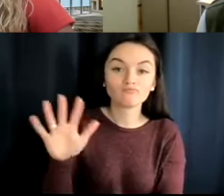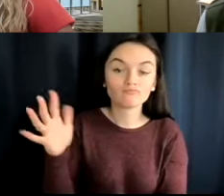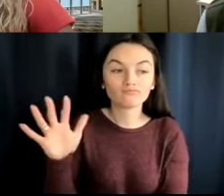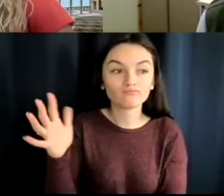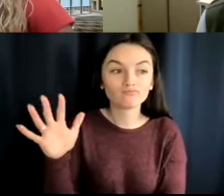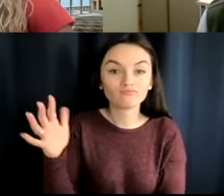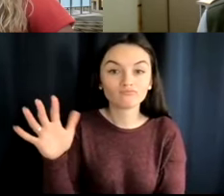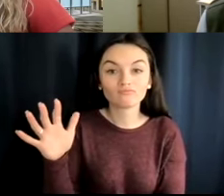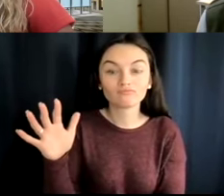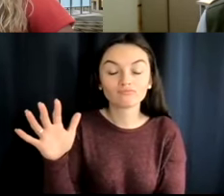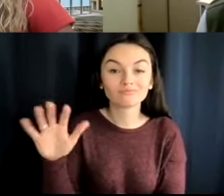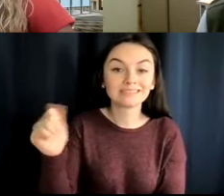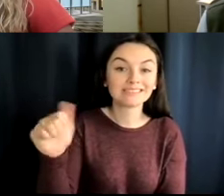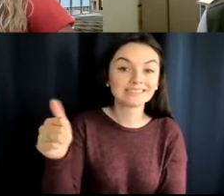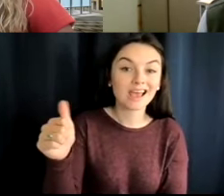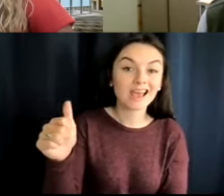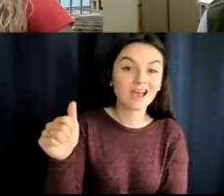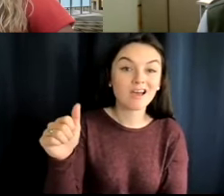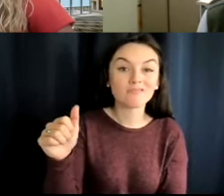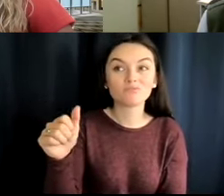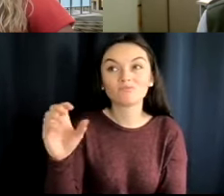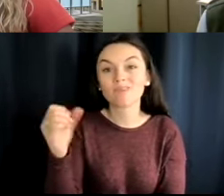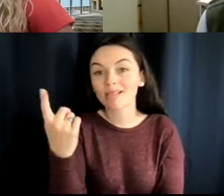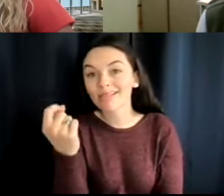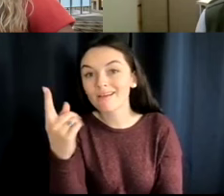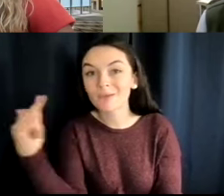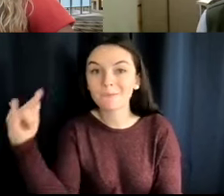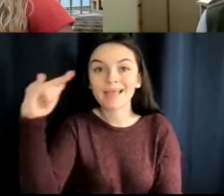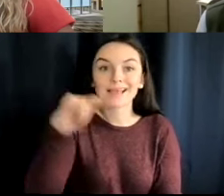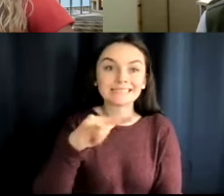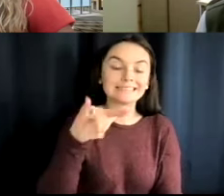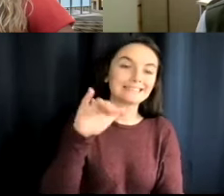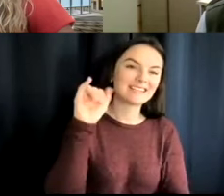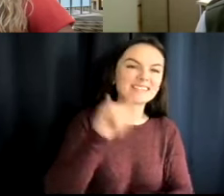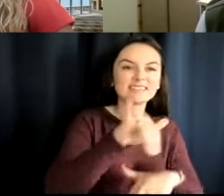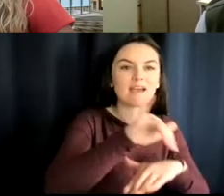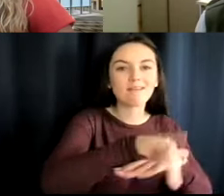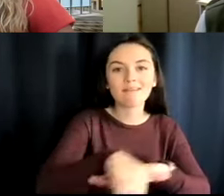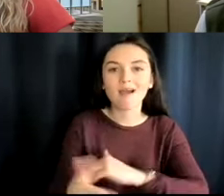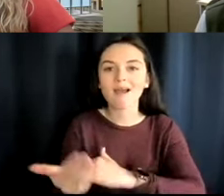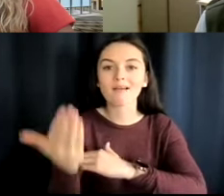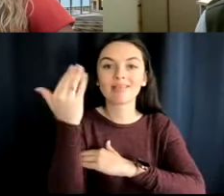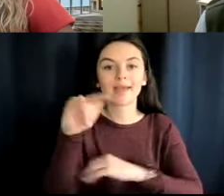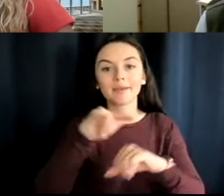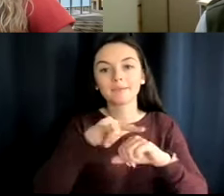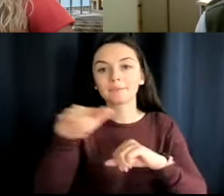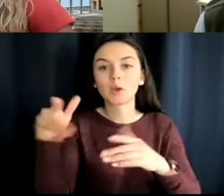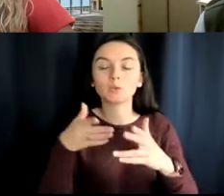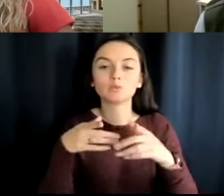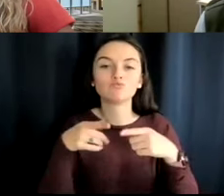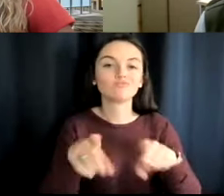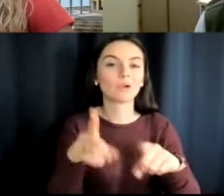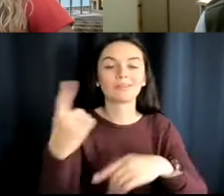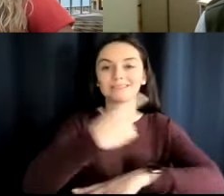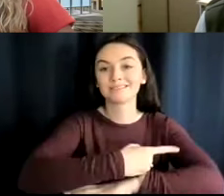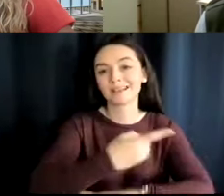10 or 11 planes that spend the night here and then they come go throughout the day. So there's probably 20 or 30